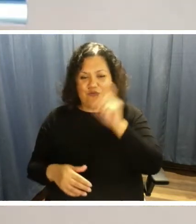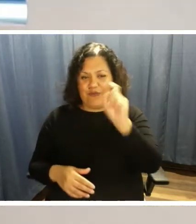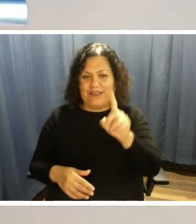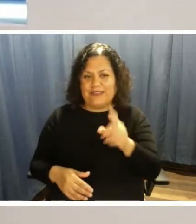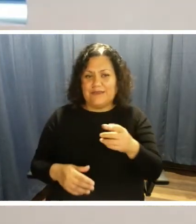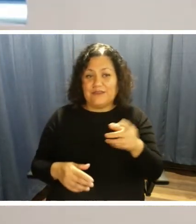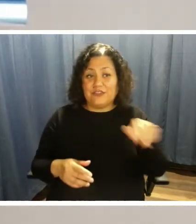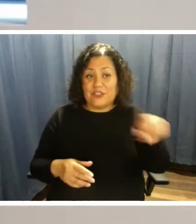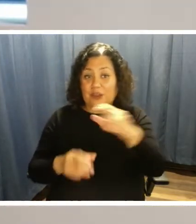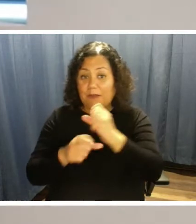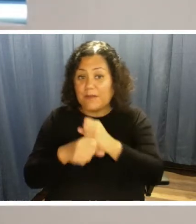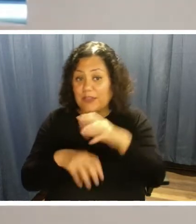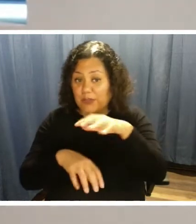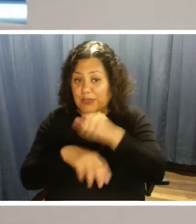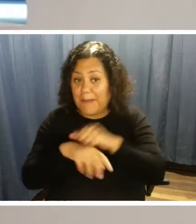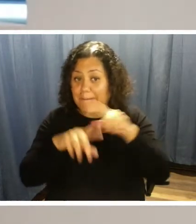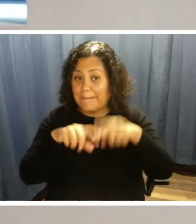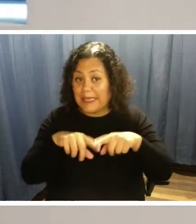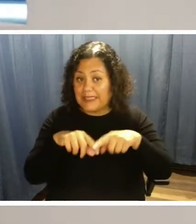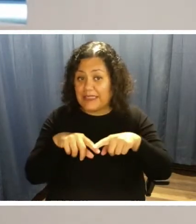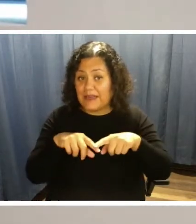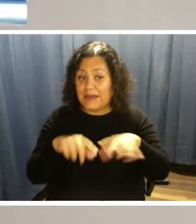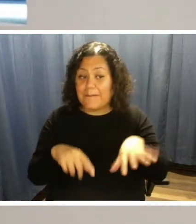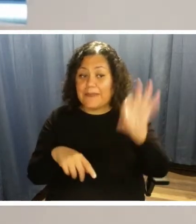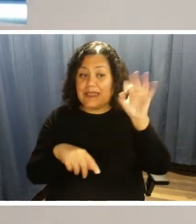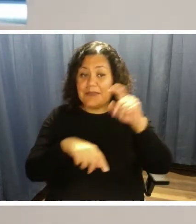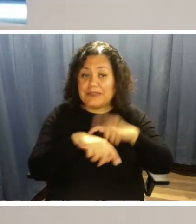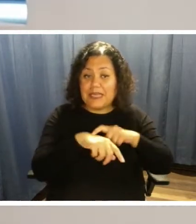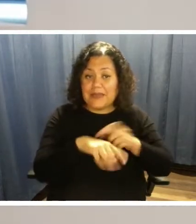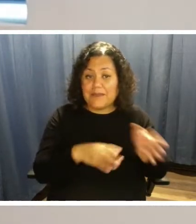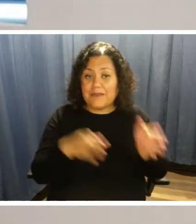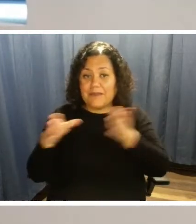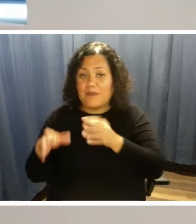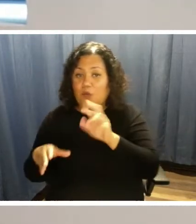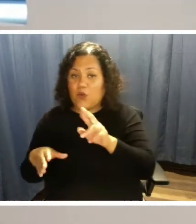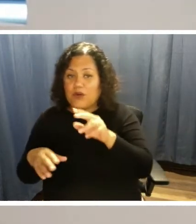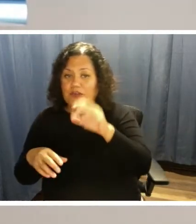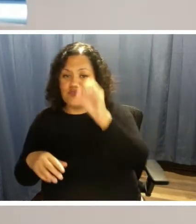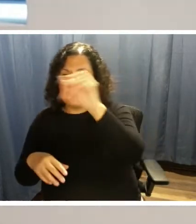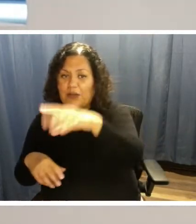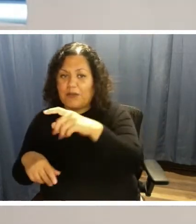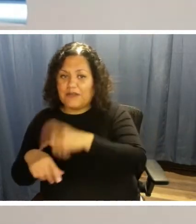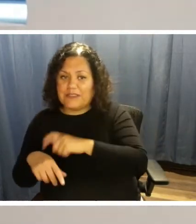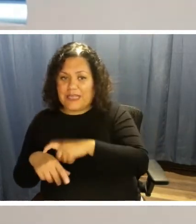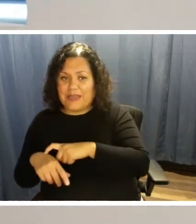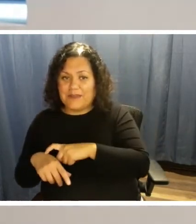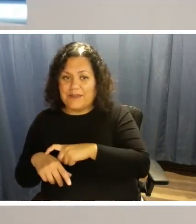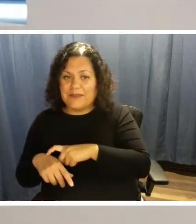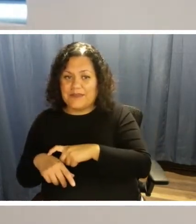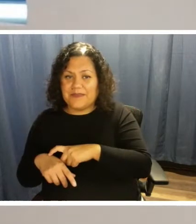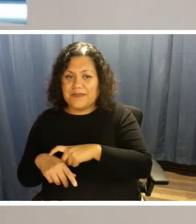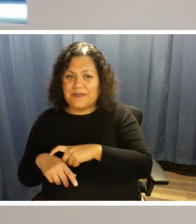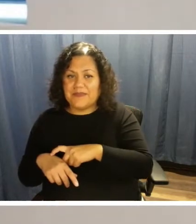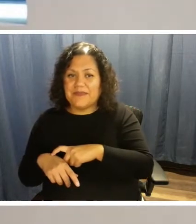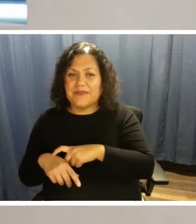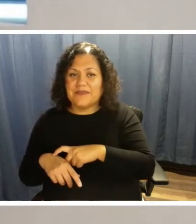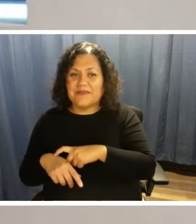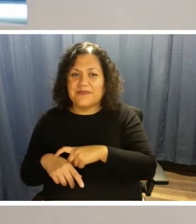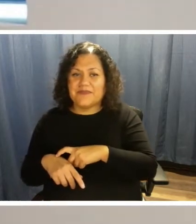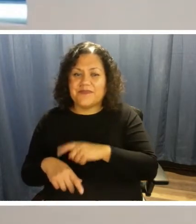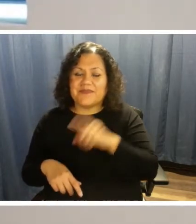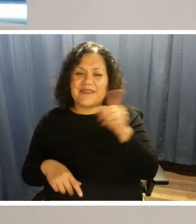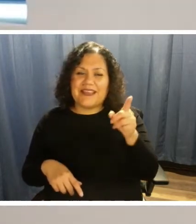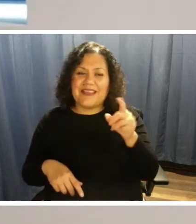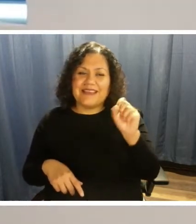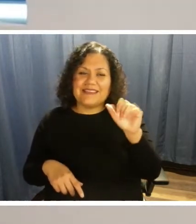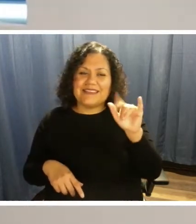reservation based on pickup time or drop off time? And Sylvia just talked to us a little bit about drop off time